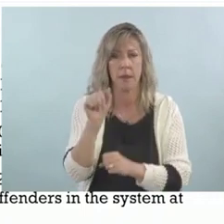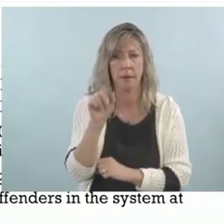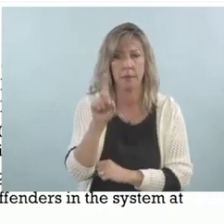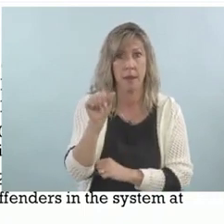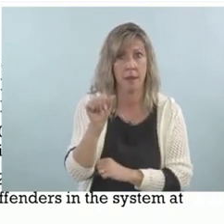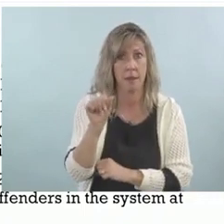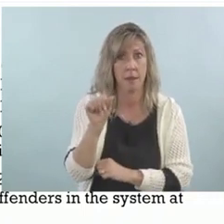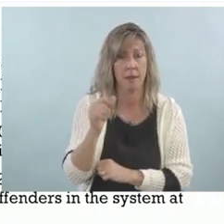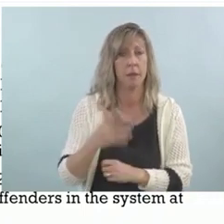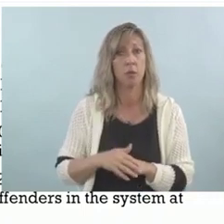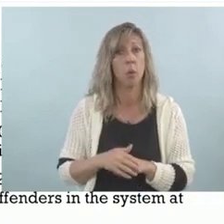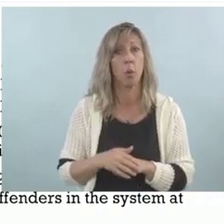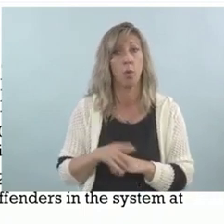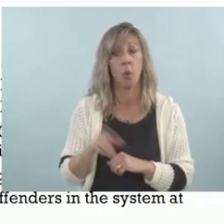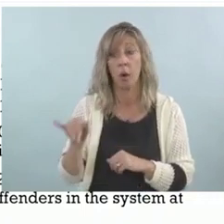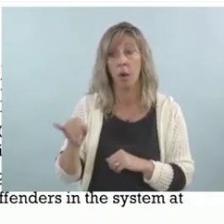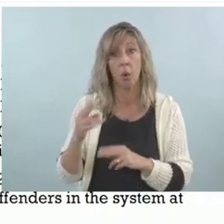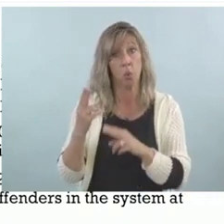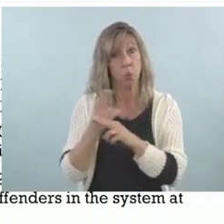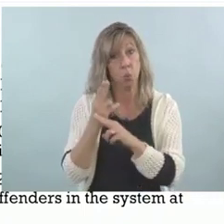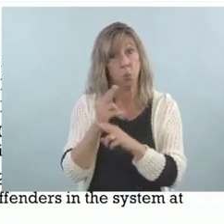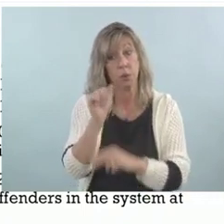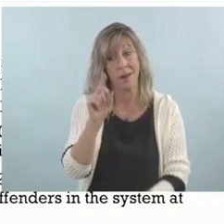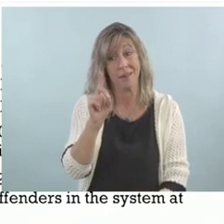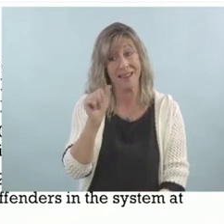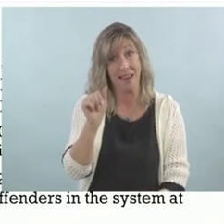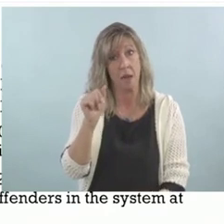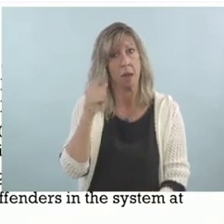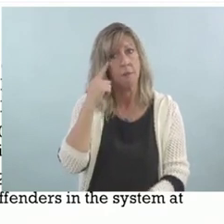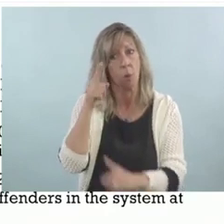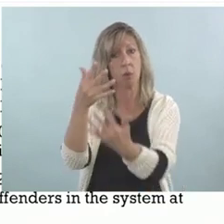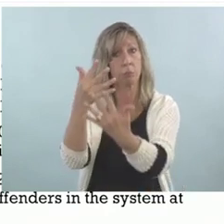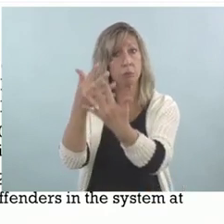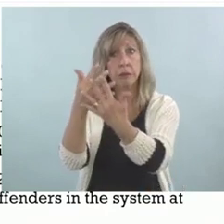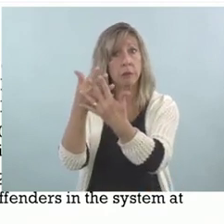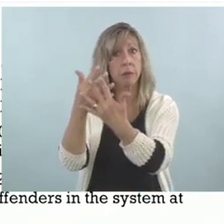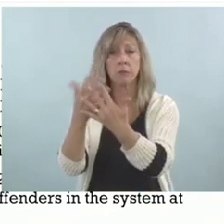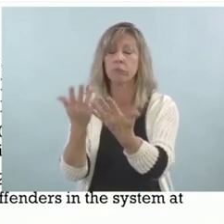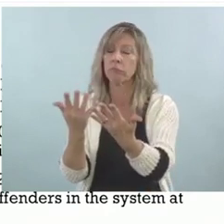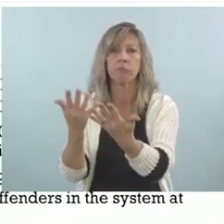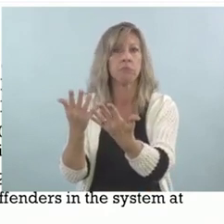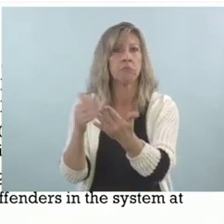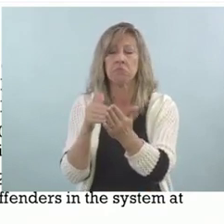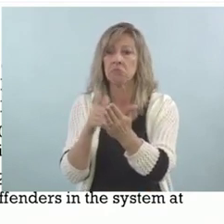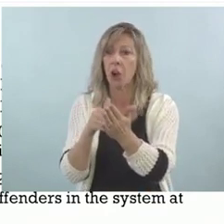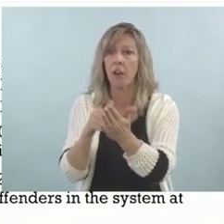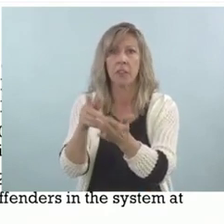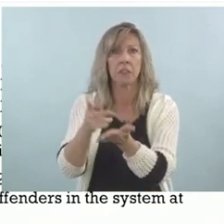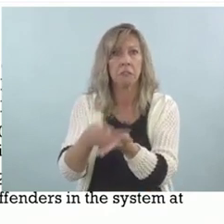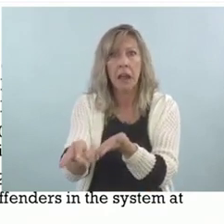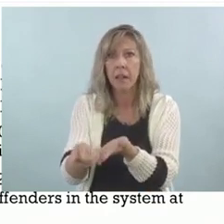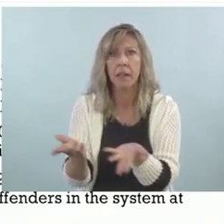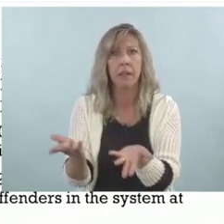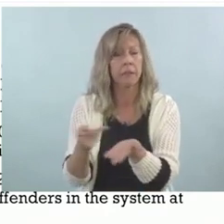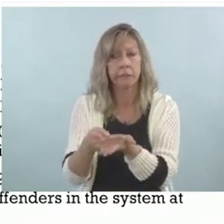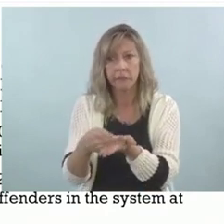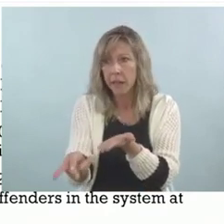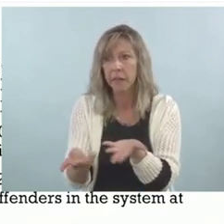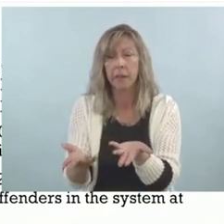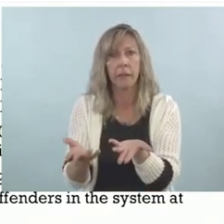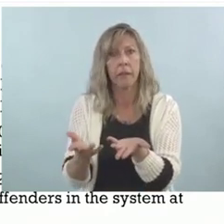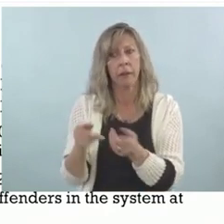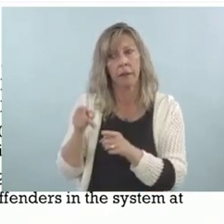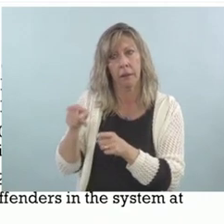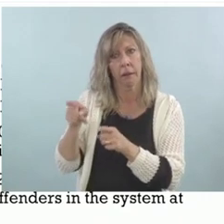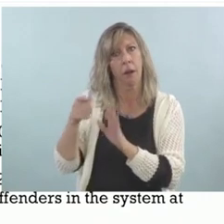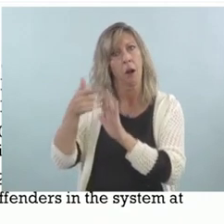prisons is really horrendous. Oftentimes prison systems have to be sued by